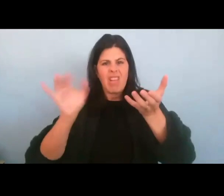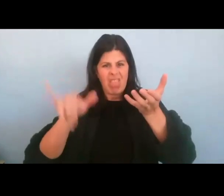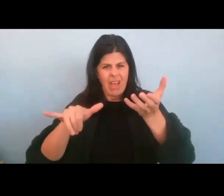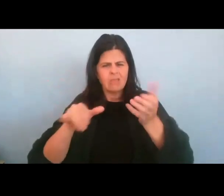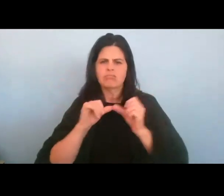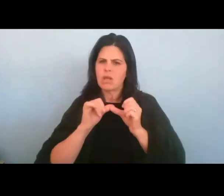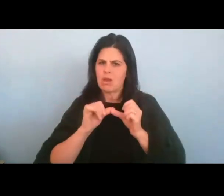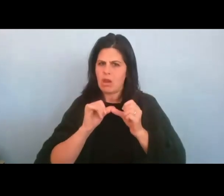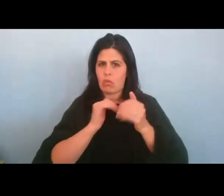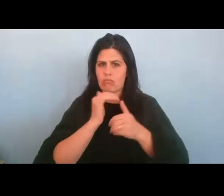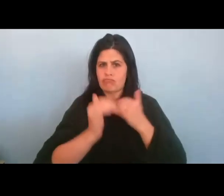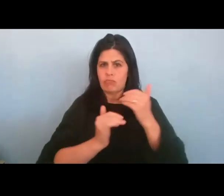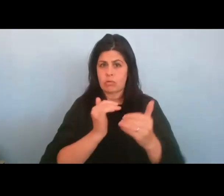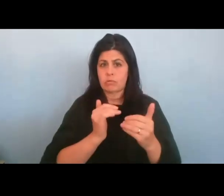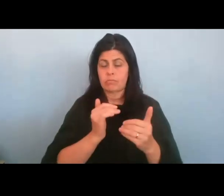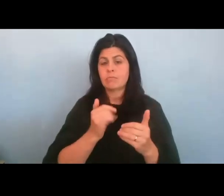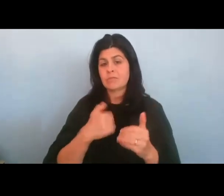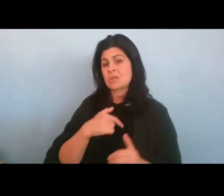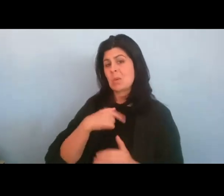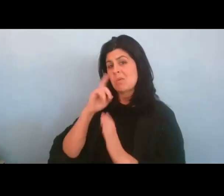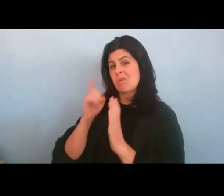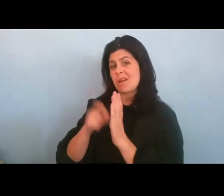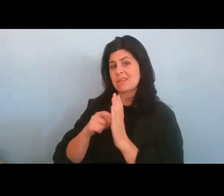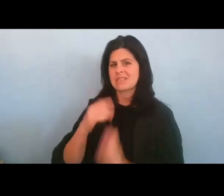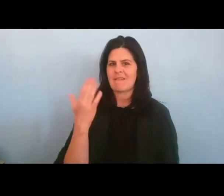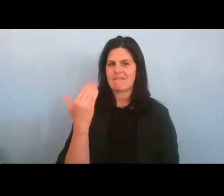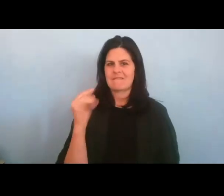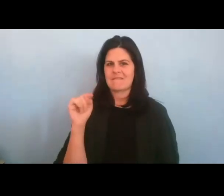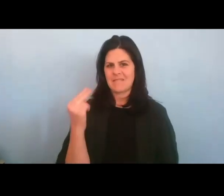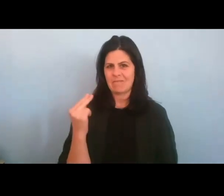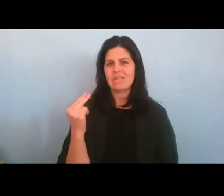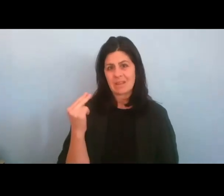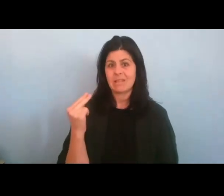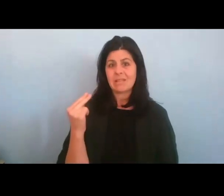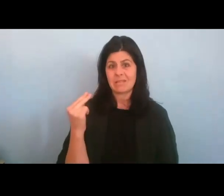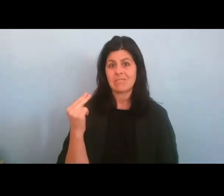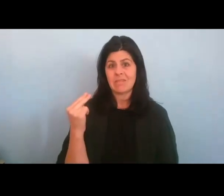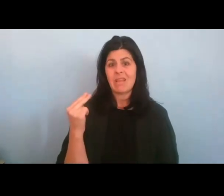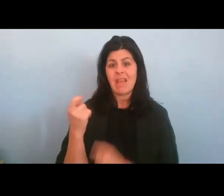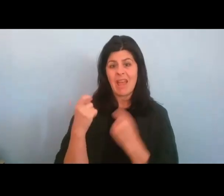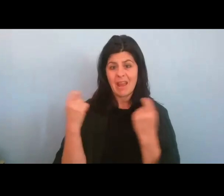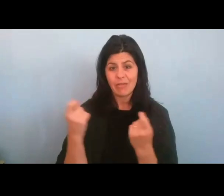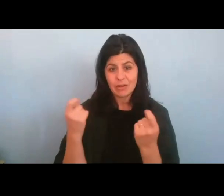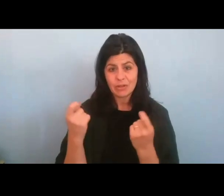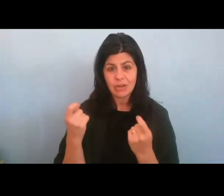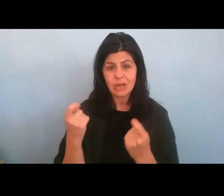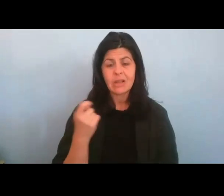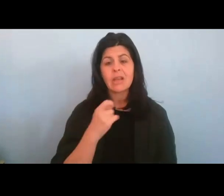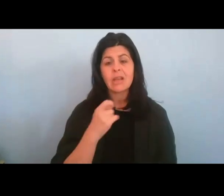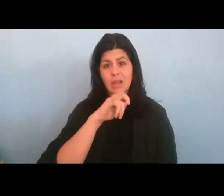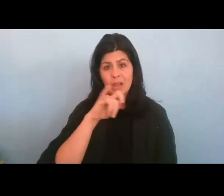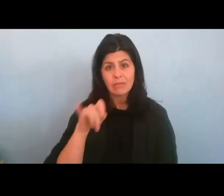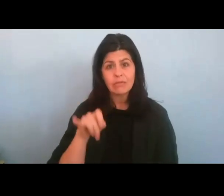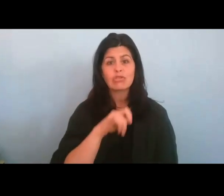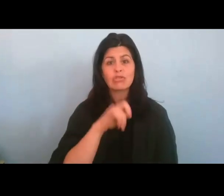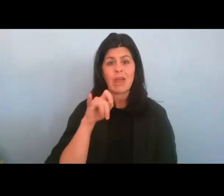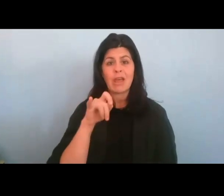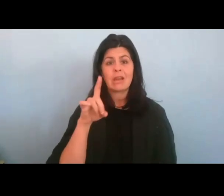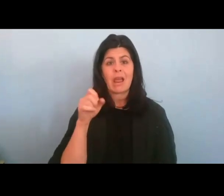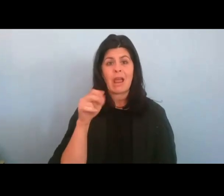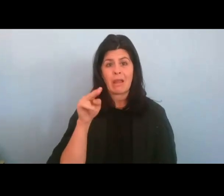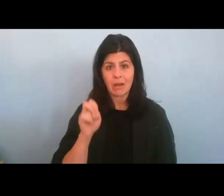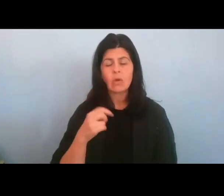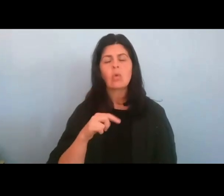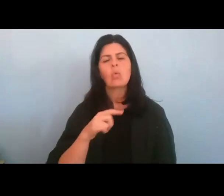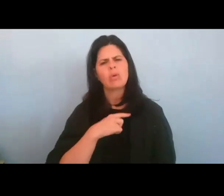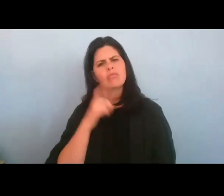As we recognize the 15th anniversary of JDAM, we pause briefly to recognize the inclusive practices that are now